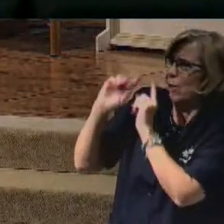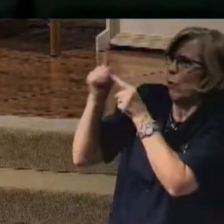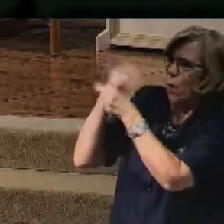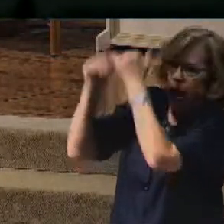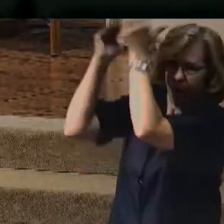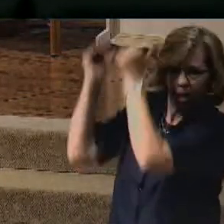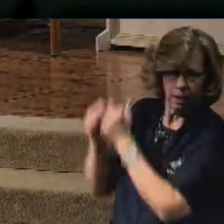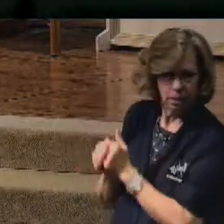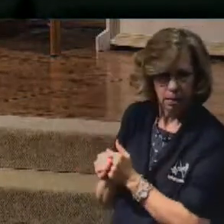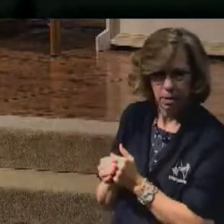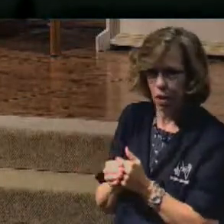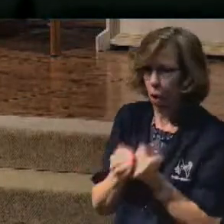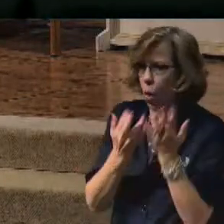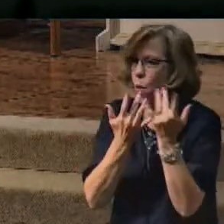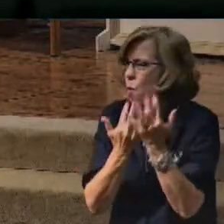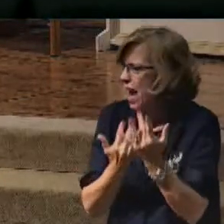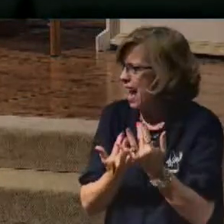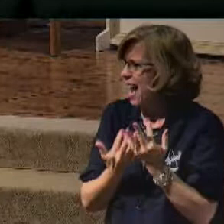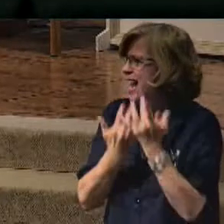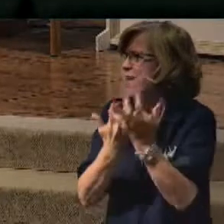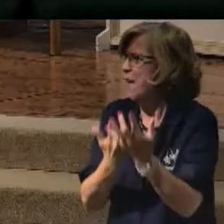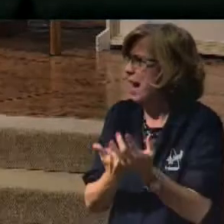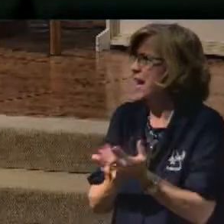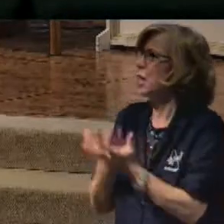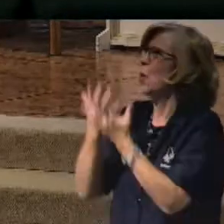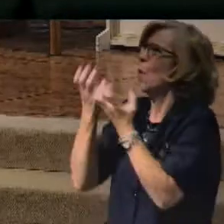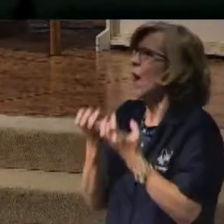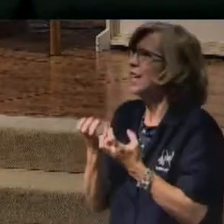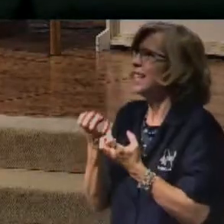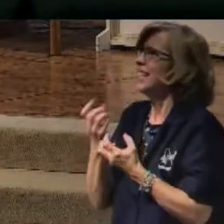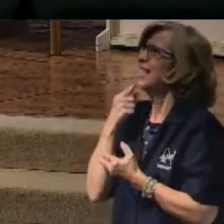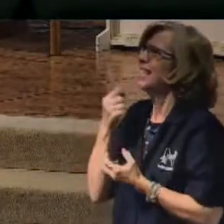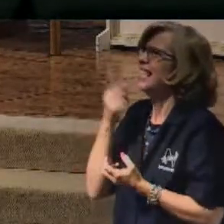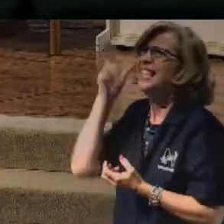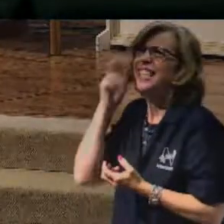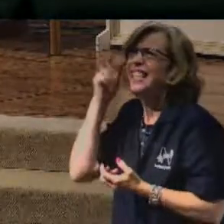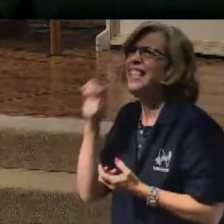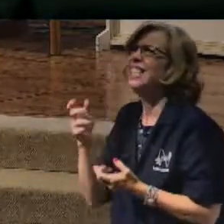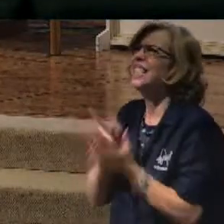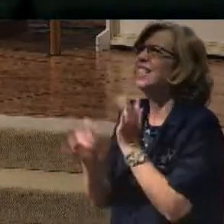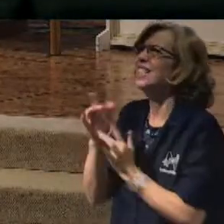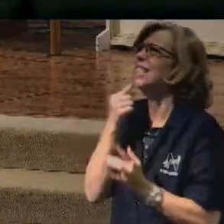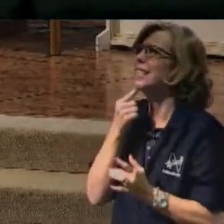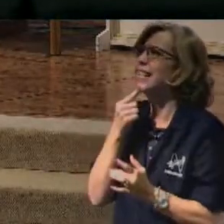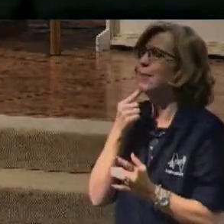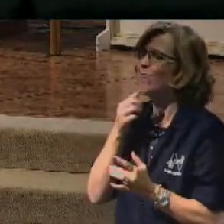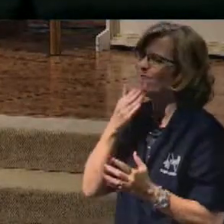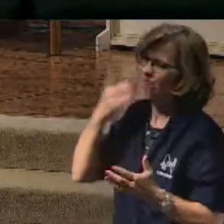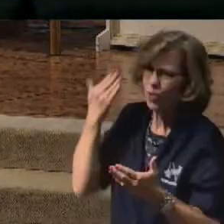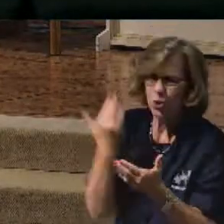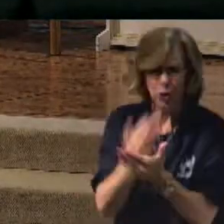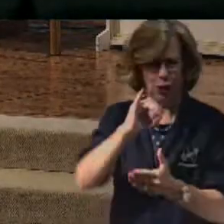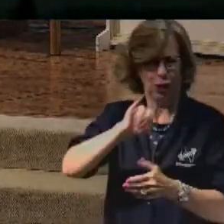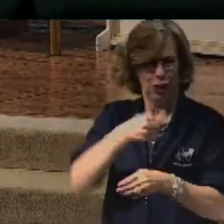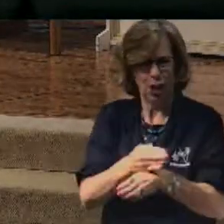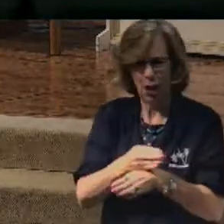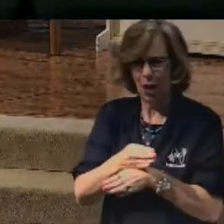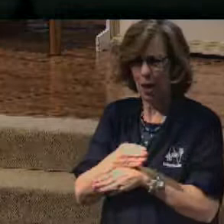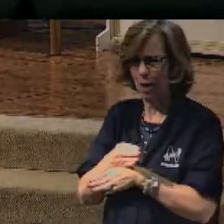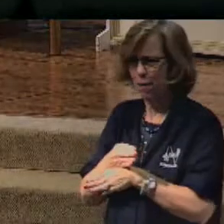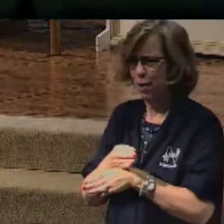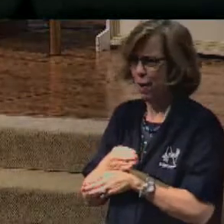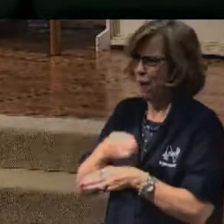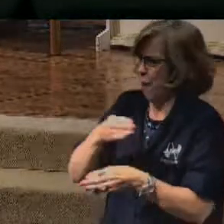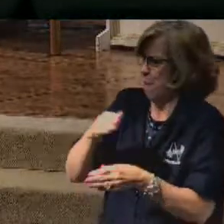Waiting and wanting to hear Jesus say, well done, thou good and